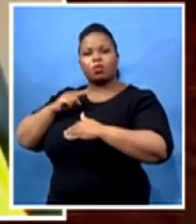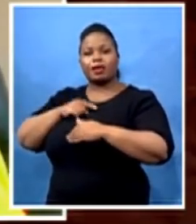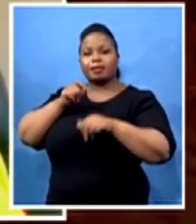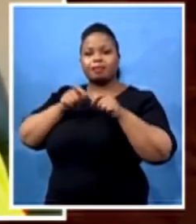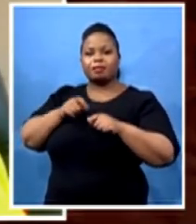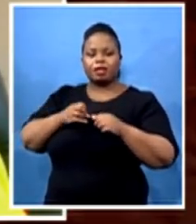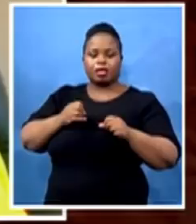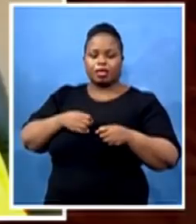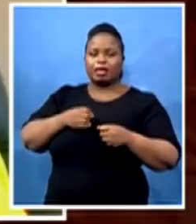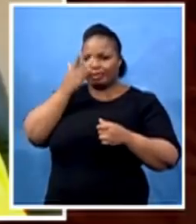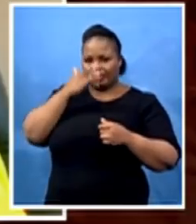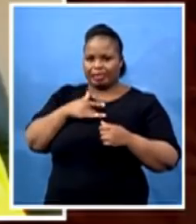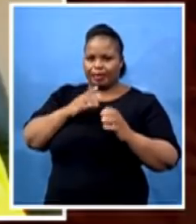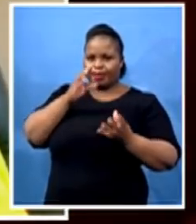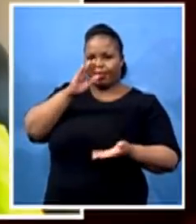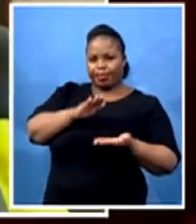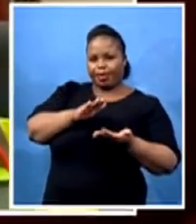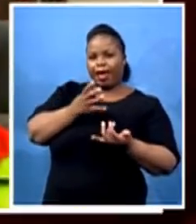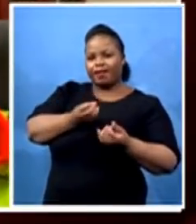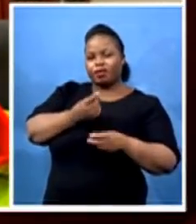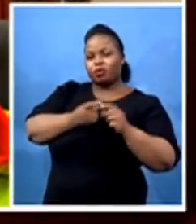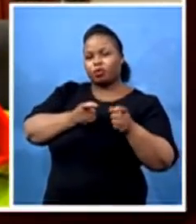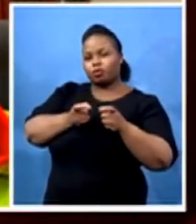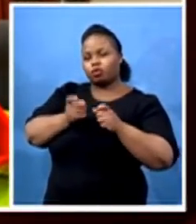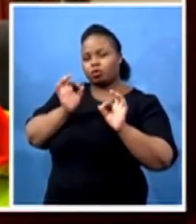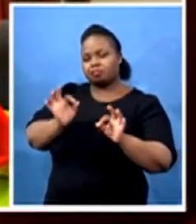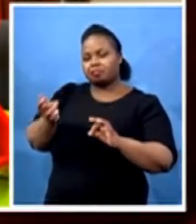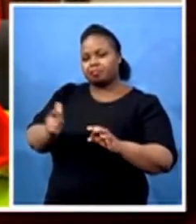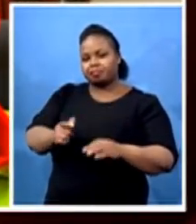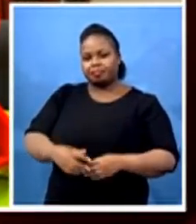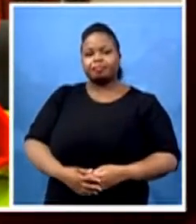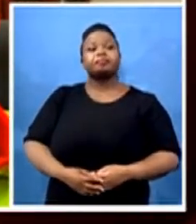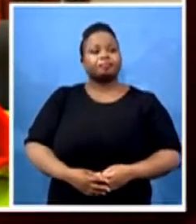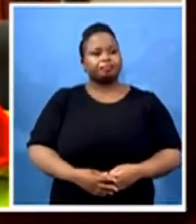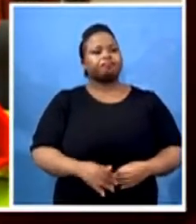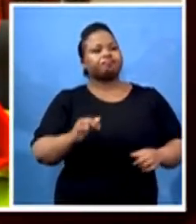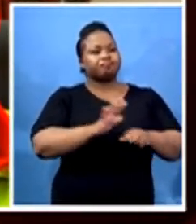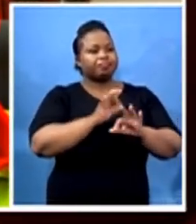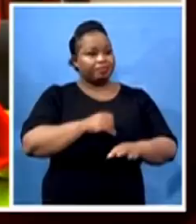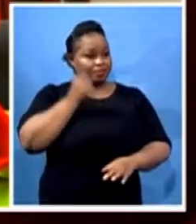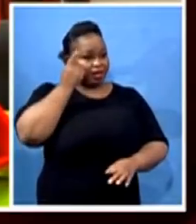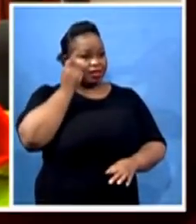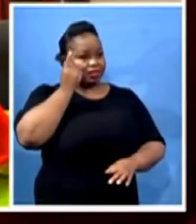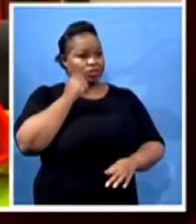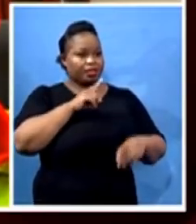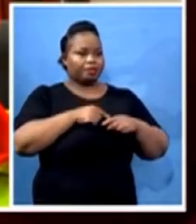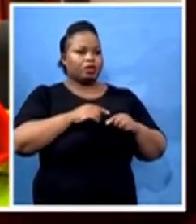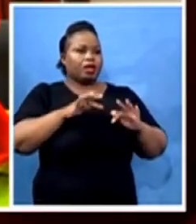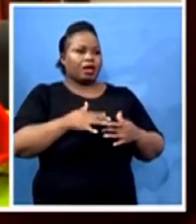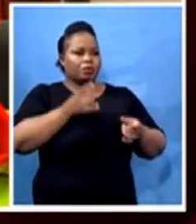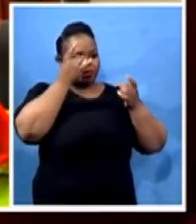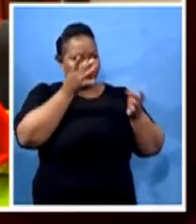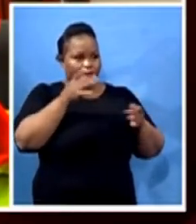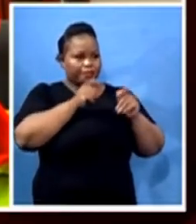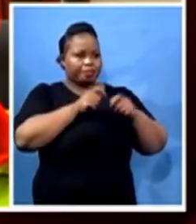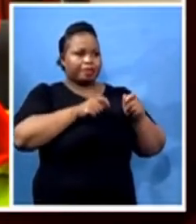with such cases. Right. I mean, I fully understand what you're saying in terms of the messaging. We can't equivocate. The message needs